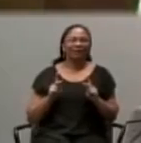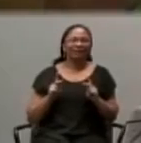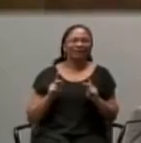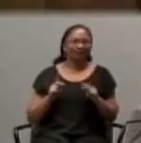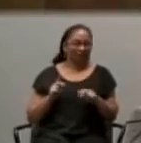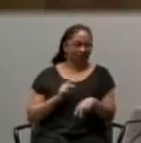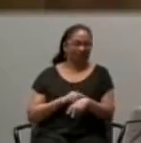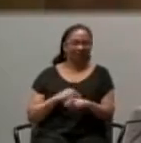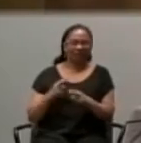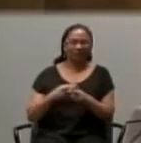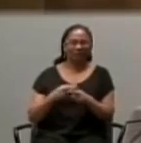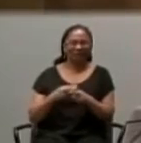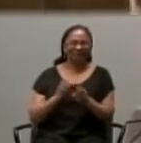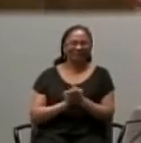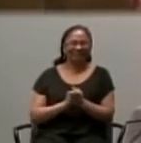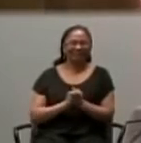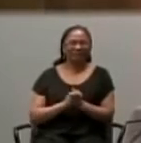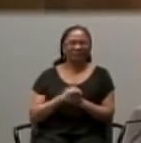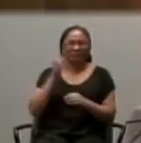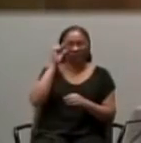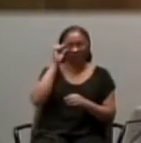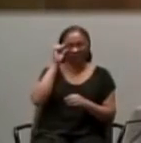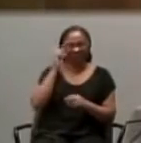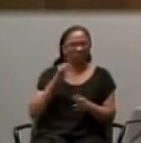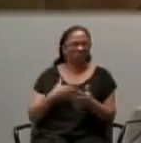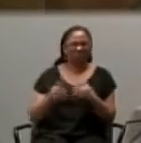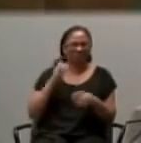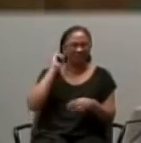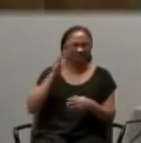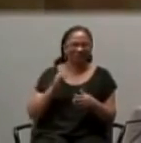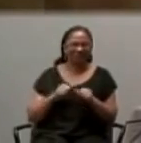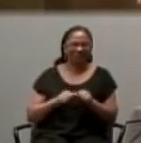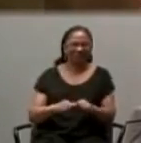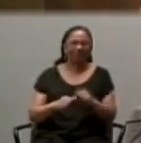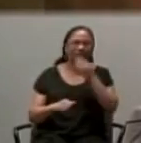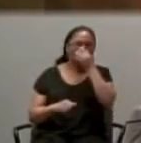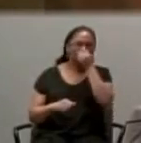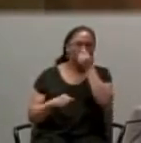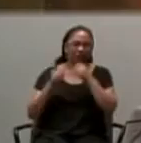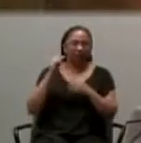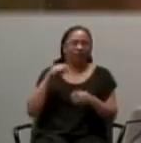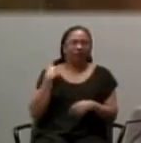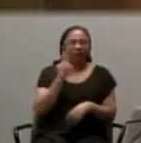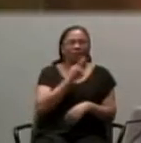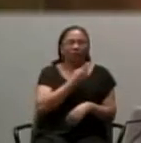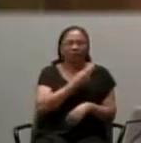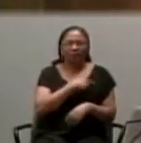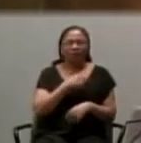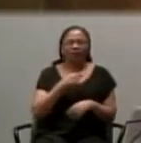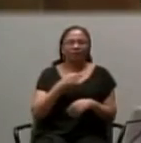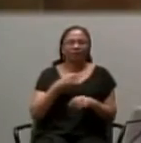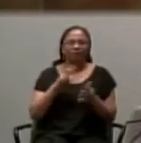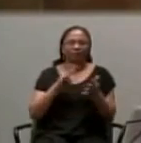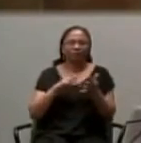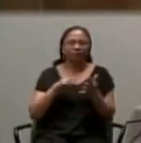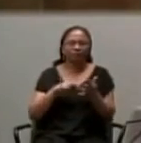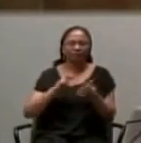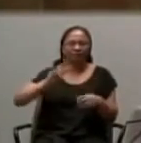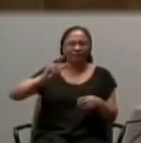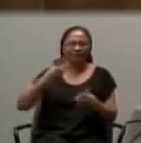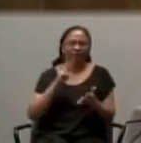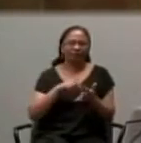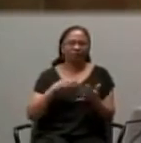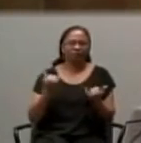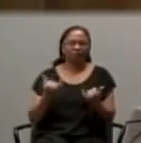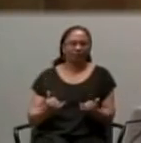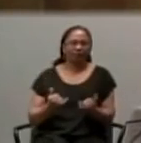out of time. We ran out of time already, but we'll continue. Having said all of that, We look now at the second reading, Which is a